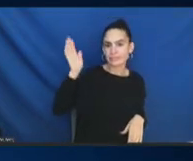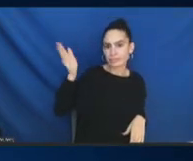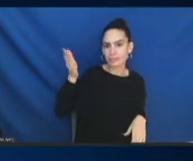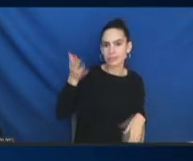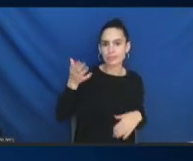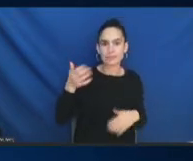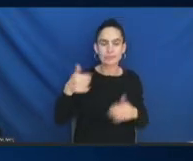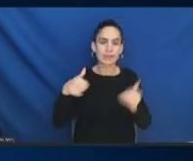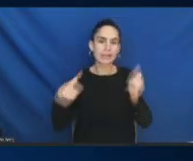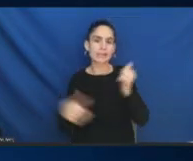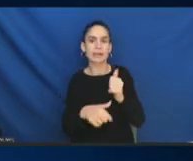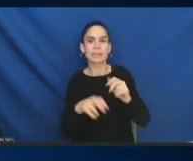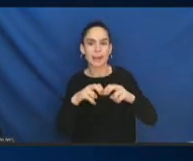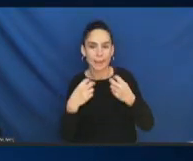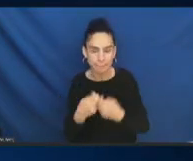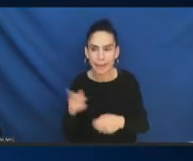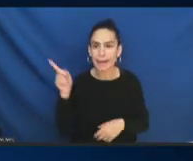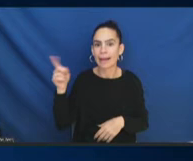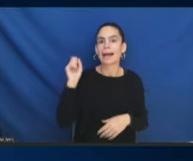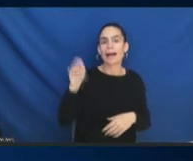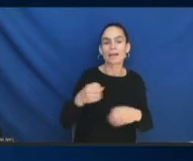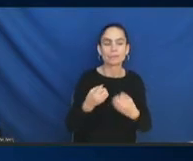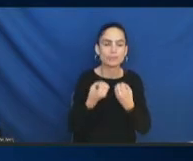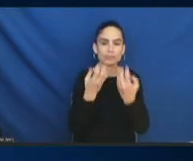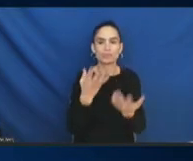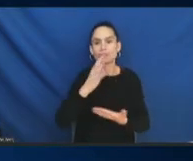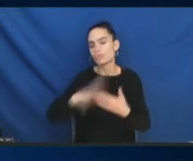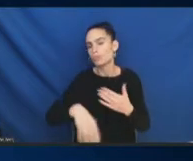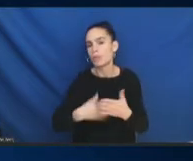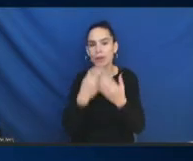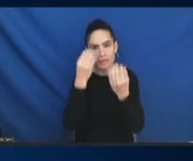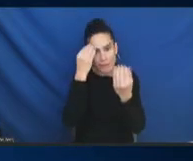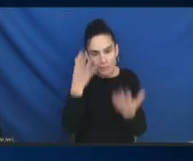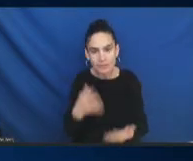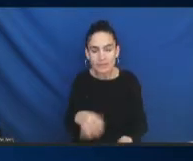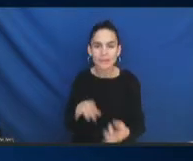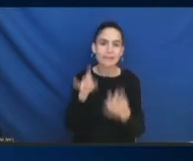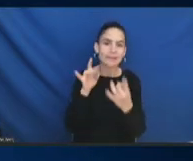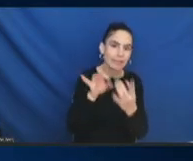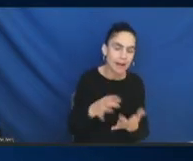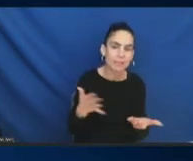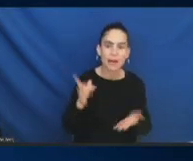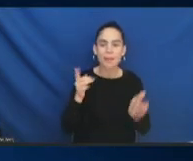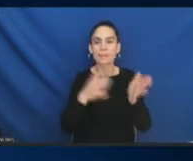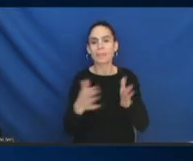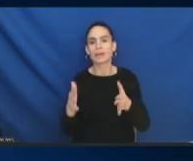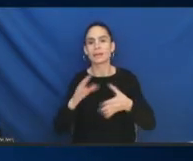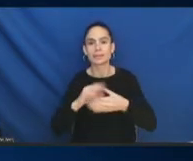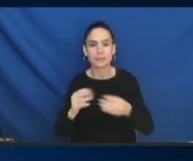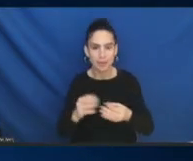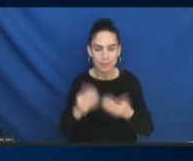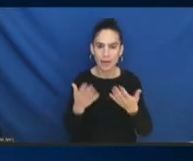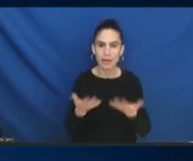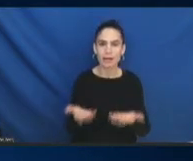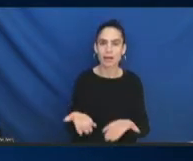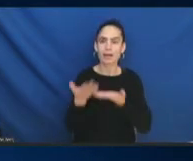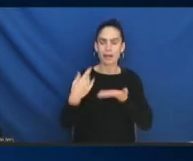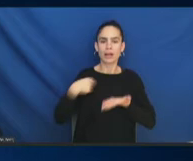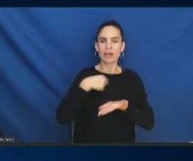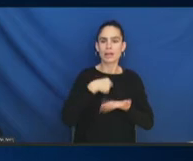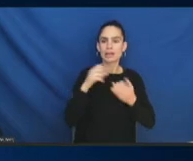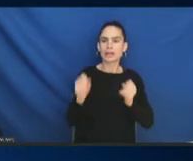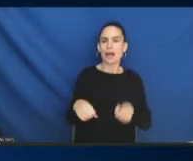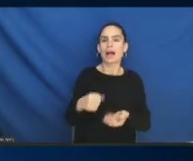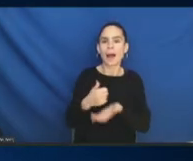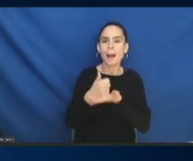insight and input into what the plans say and might give us a chance to also help inform some of the plans